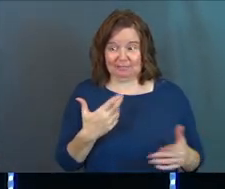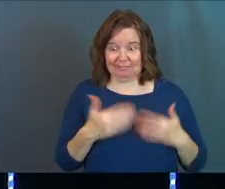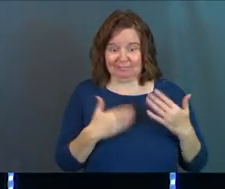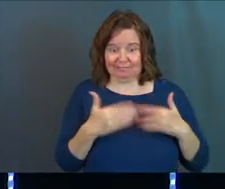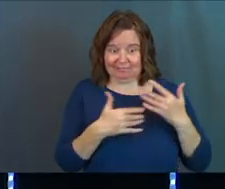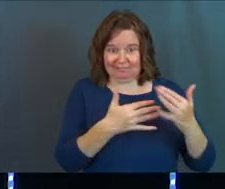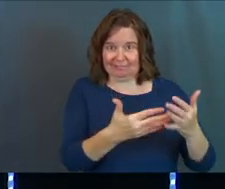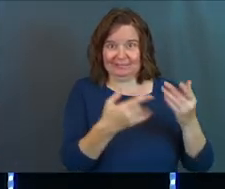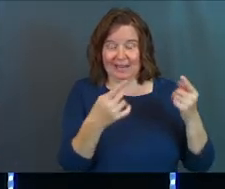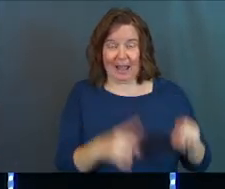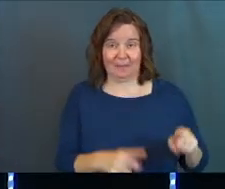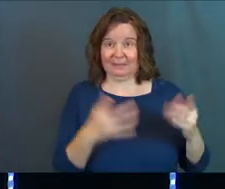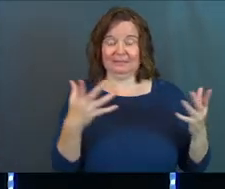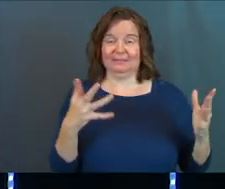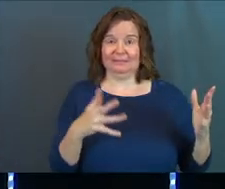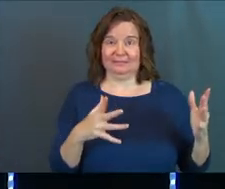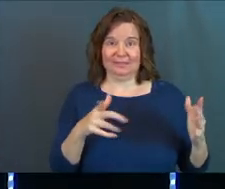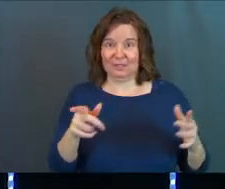for the ride on that one.